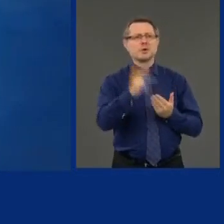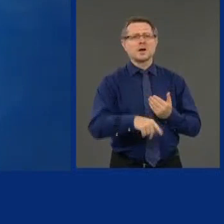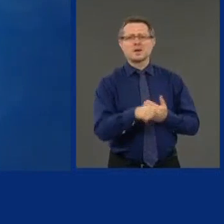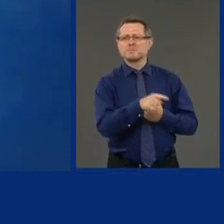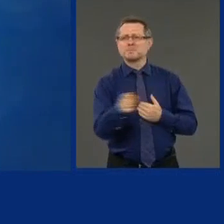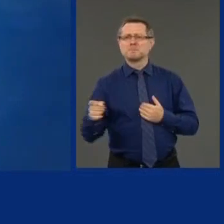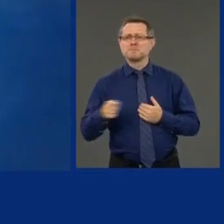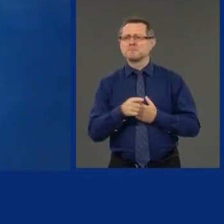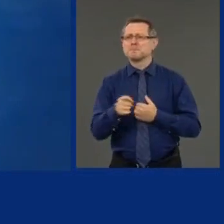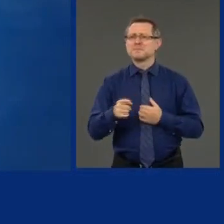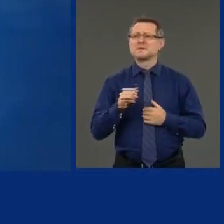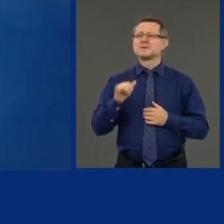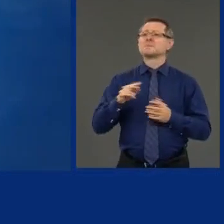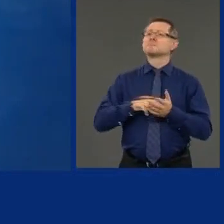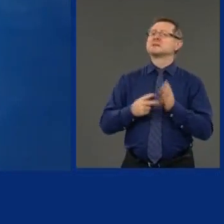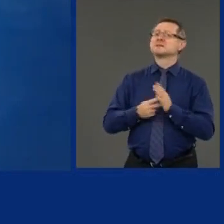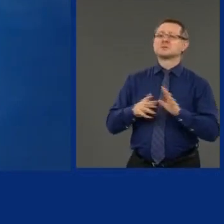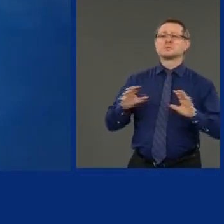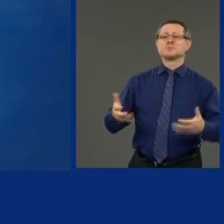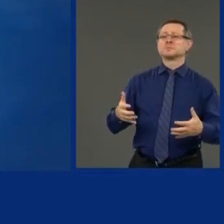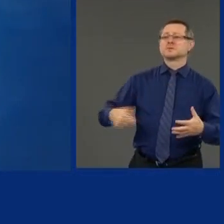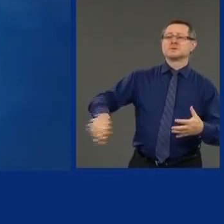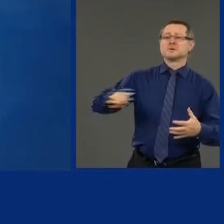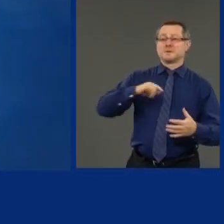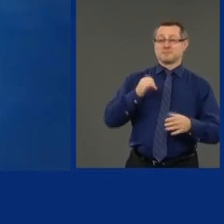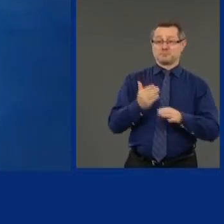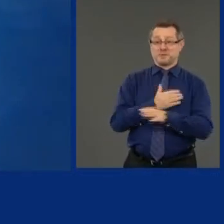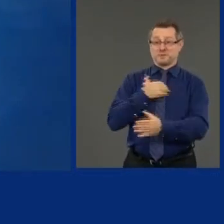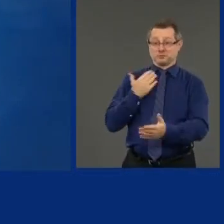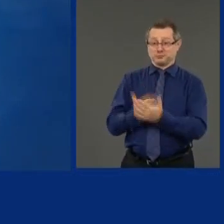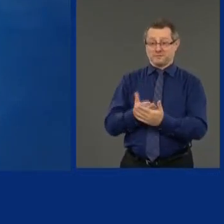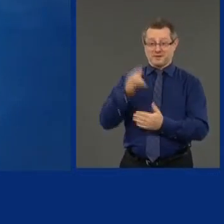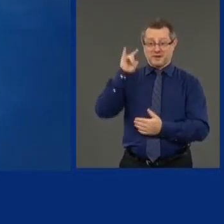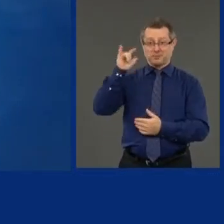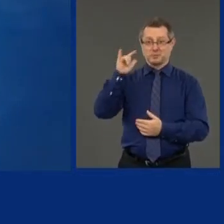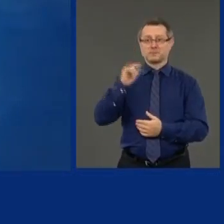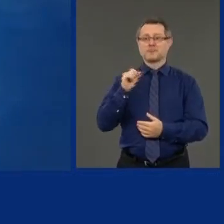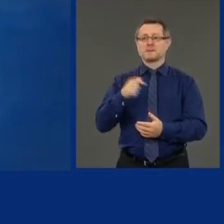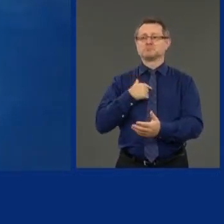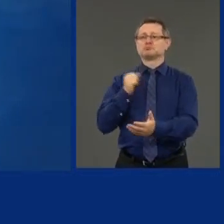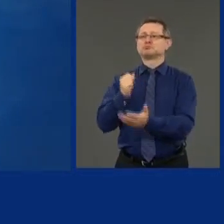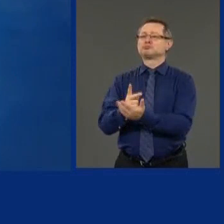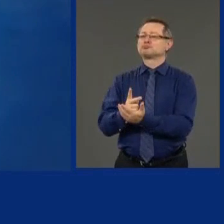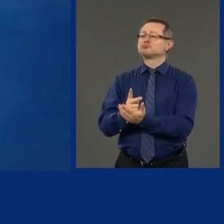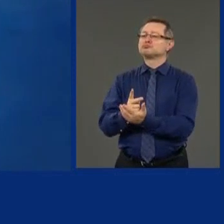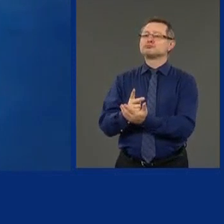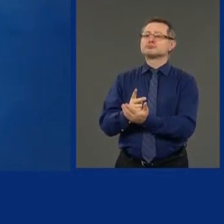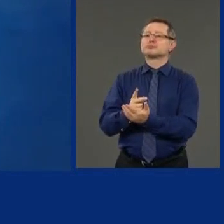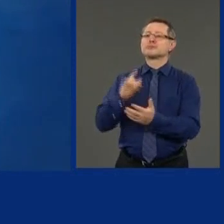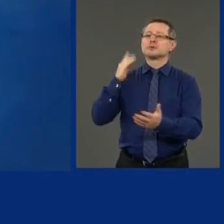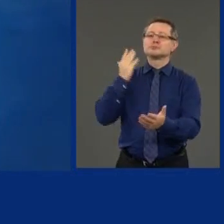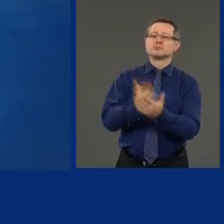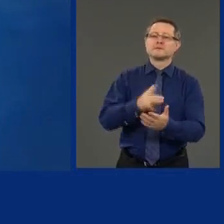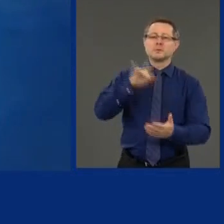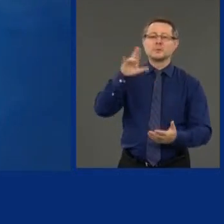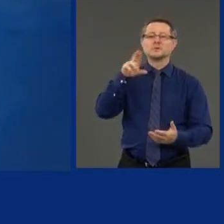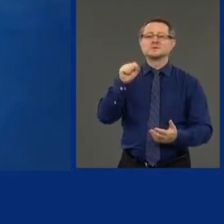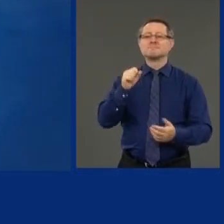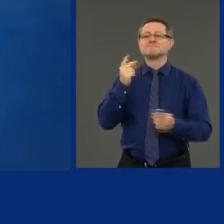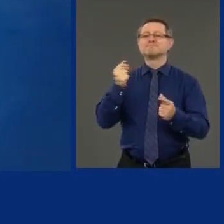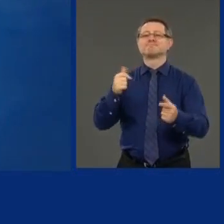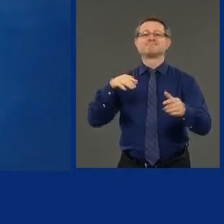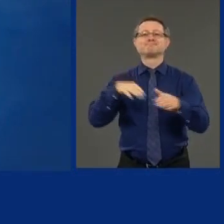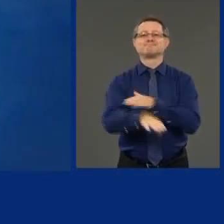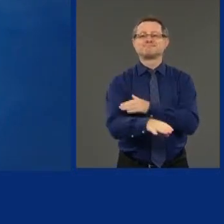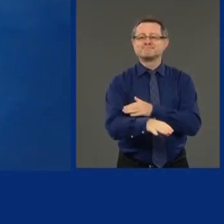allows a person to get preclearance on border checks. So, Trusted Traveler Program, you